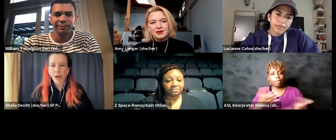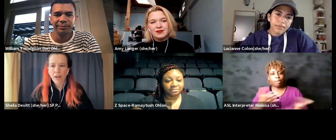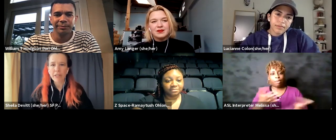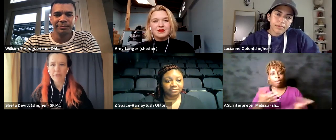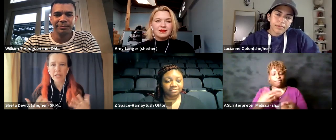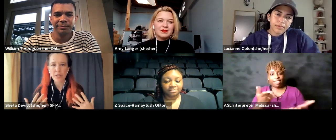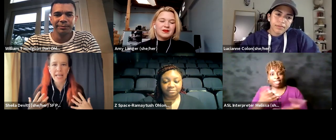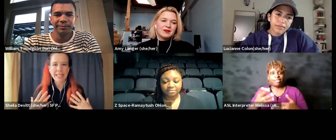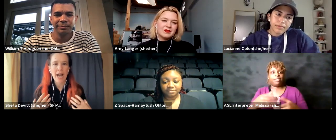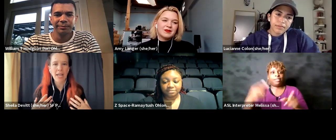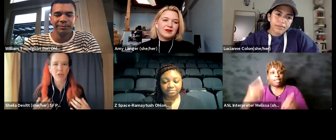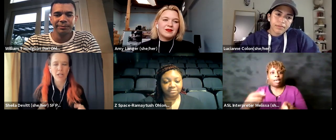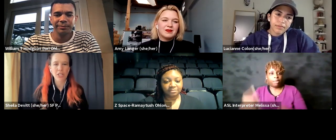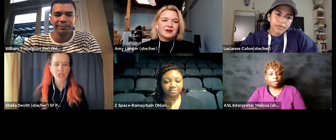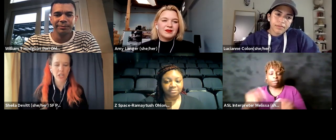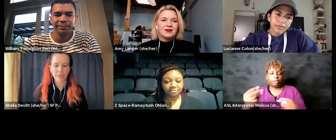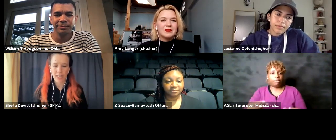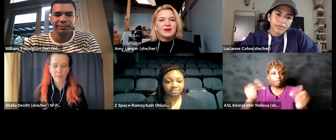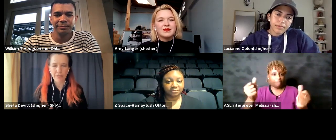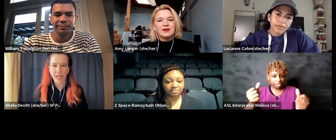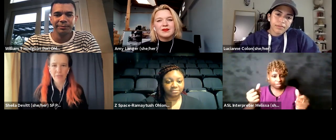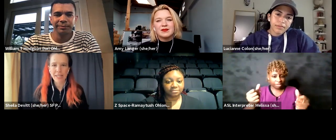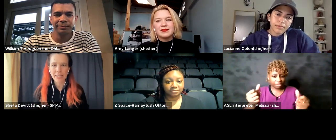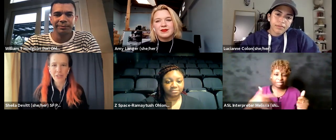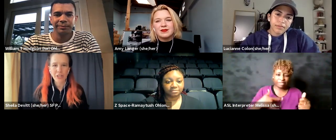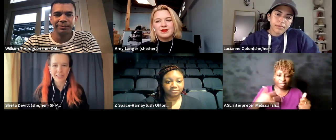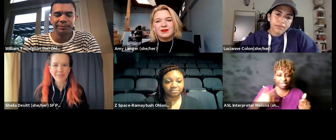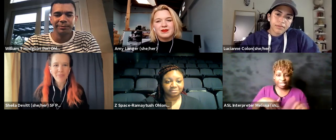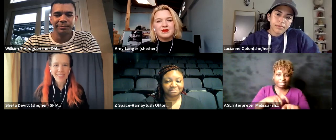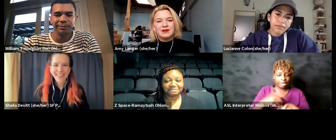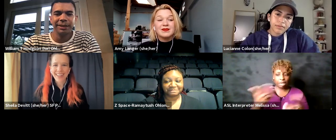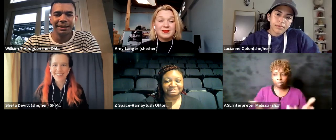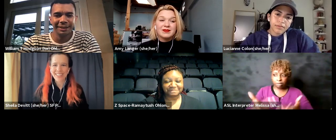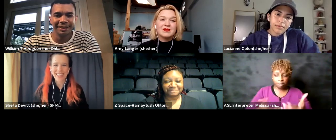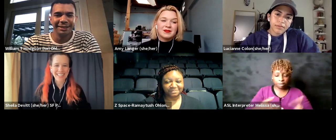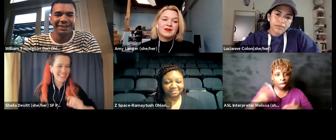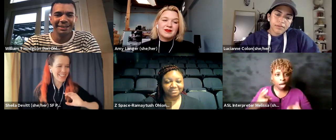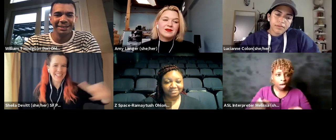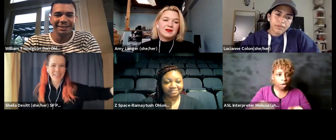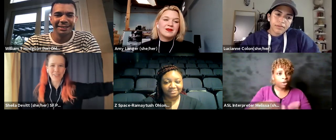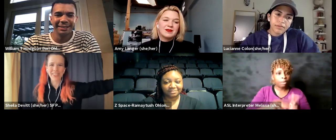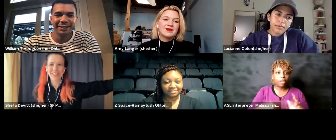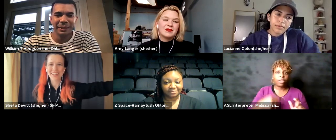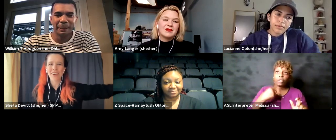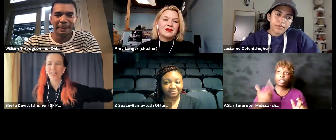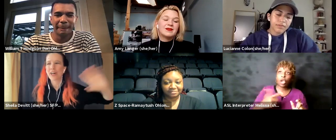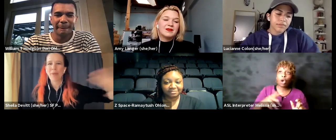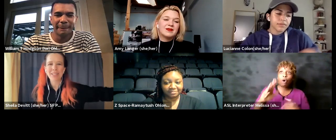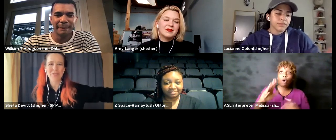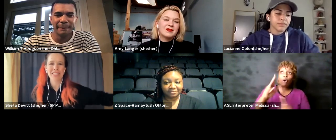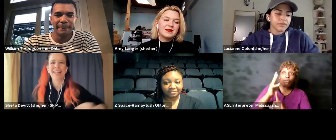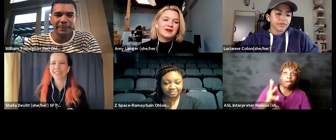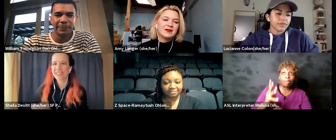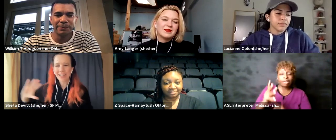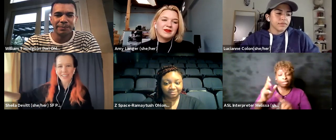very very often feels that time crutch of um five minutes till curtain um and you gotta you know get every the uh